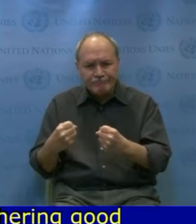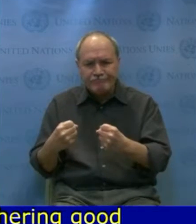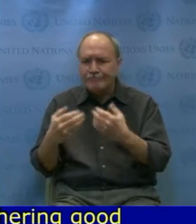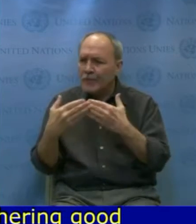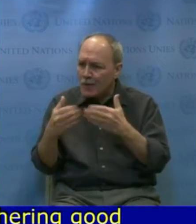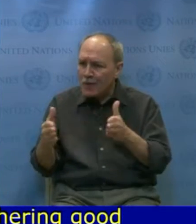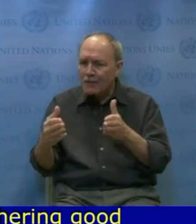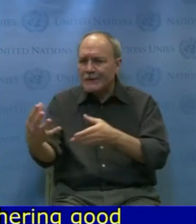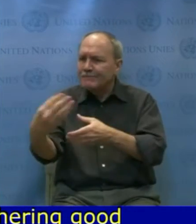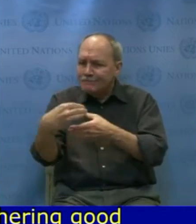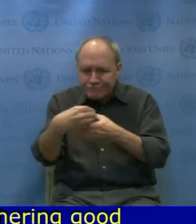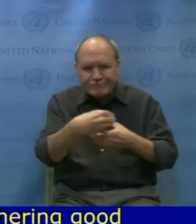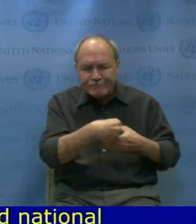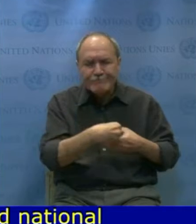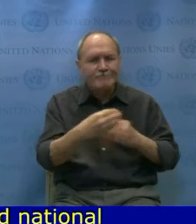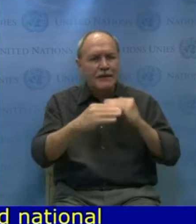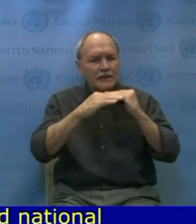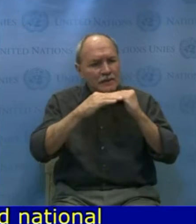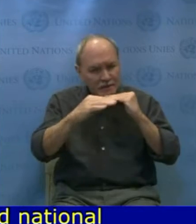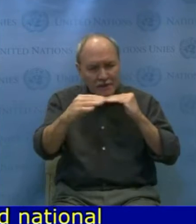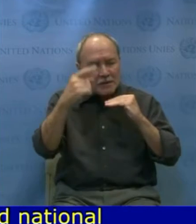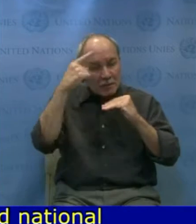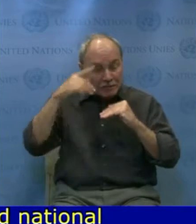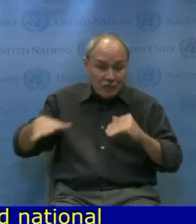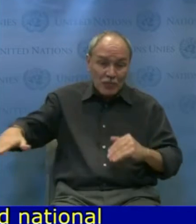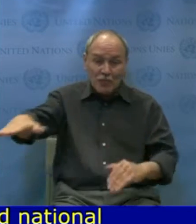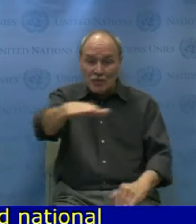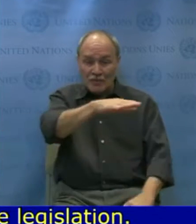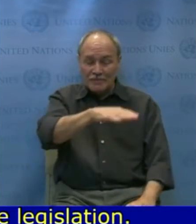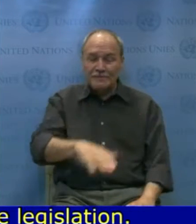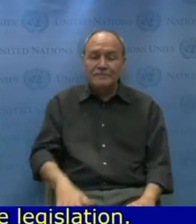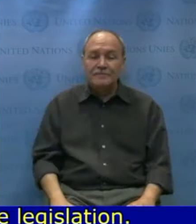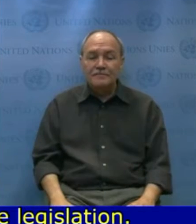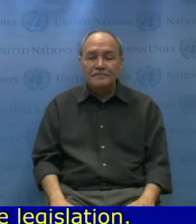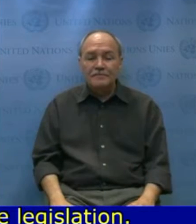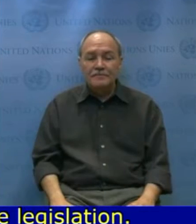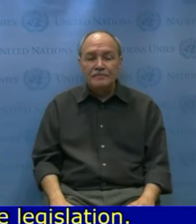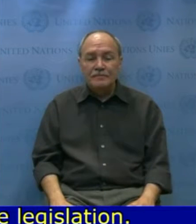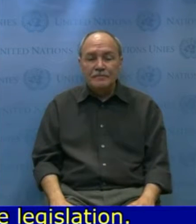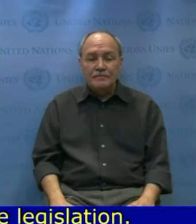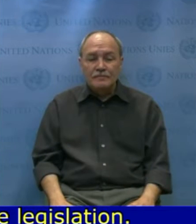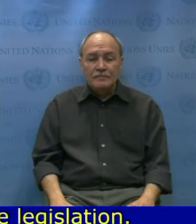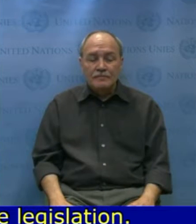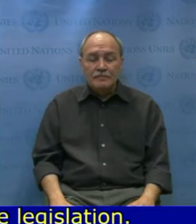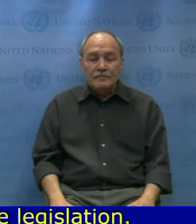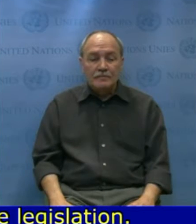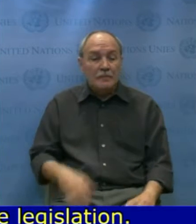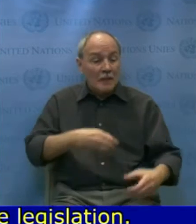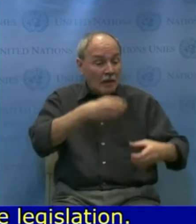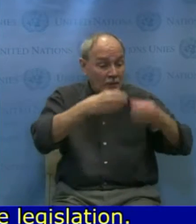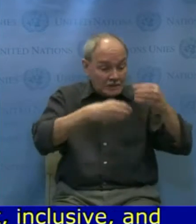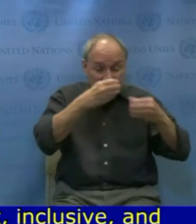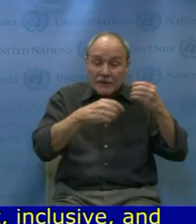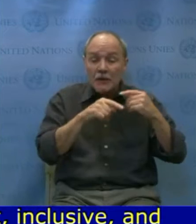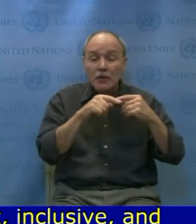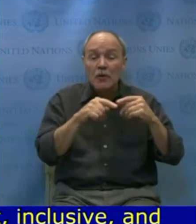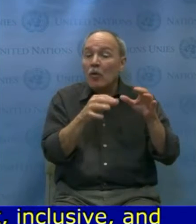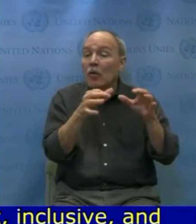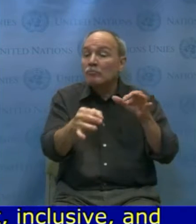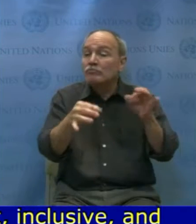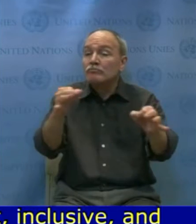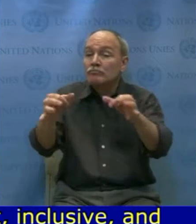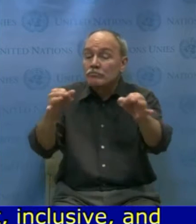sustainable for all. While in this regard, the local and regional governments that wish to show their commitment with the project